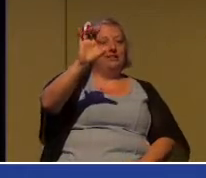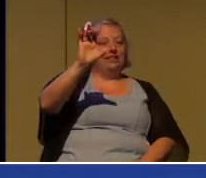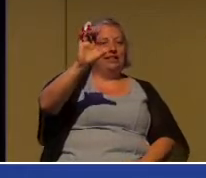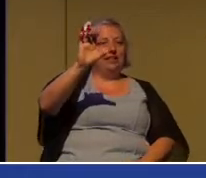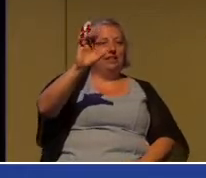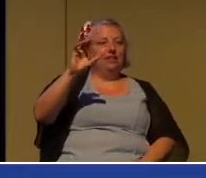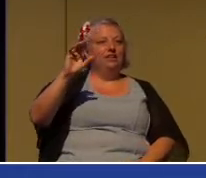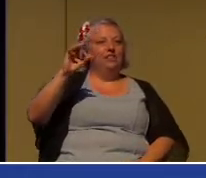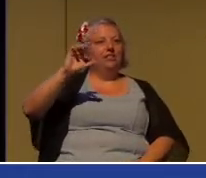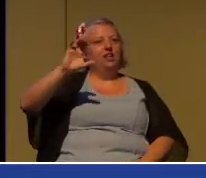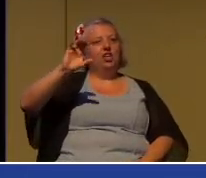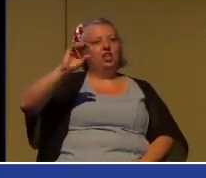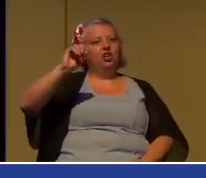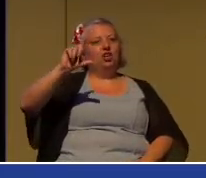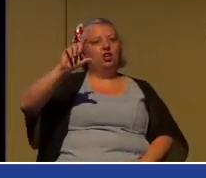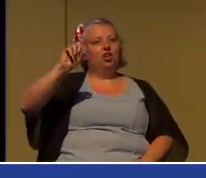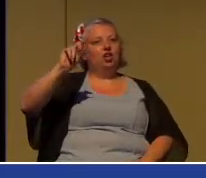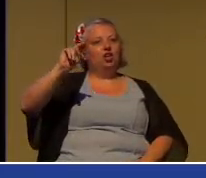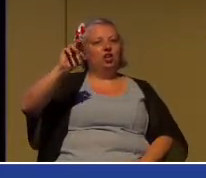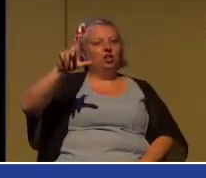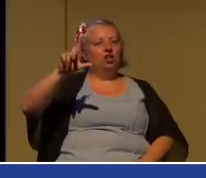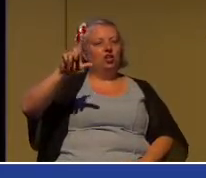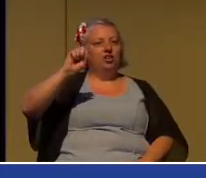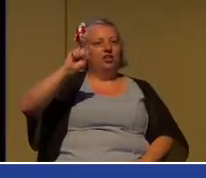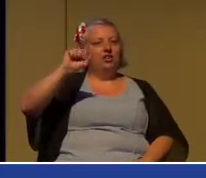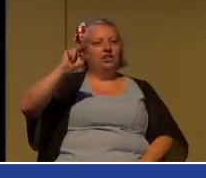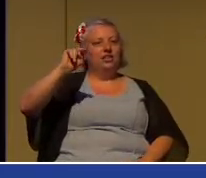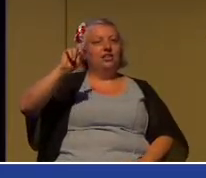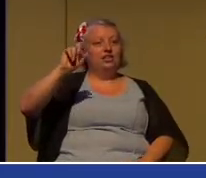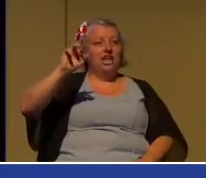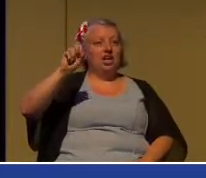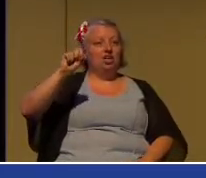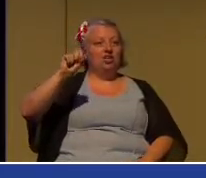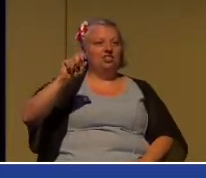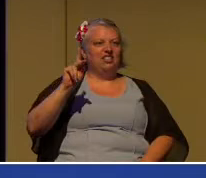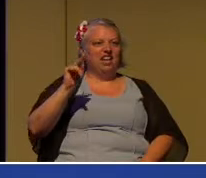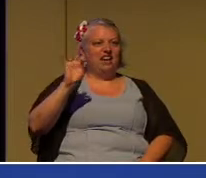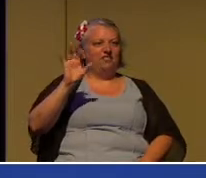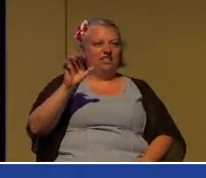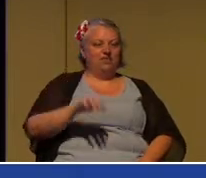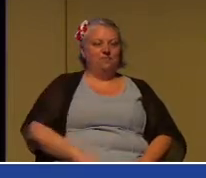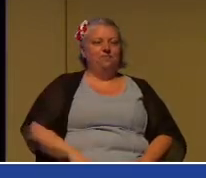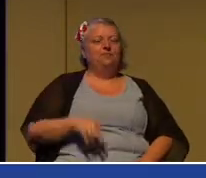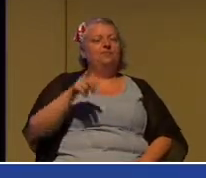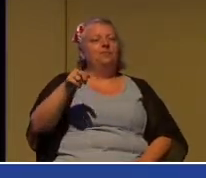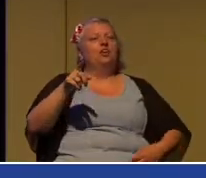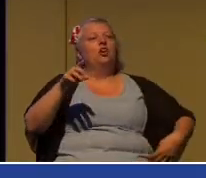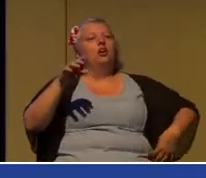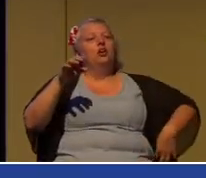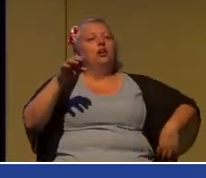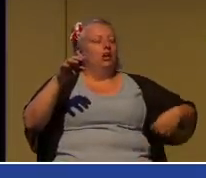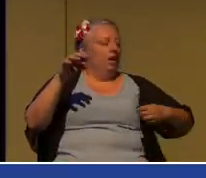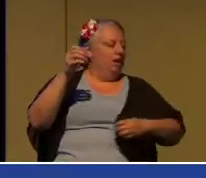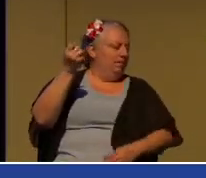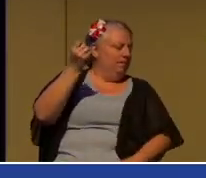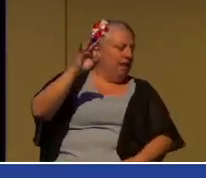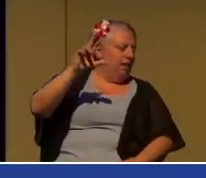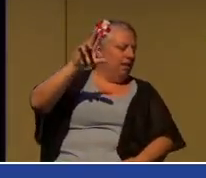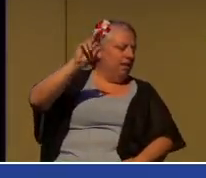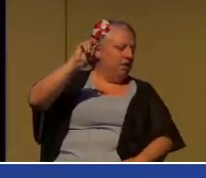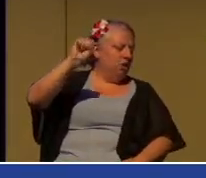in the 30s in North Corbin, Kentucky, he had a very successful restaurant,